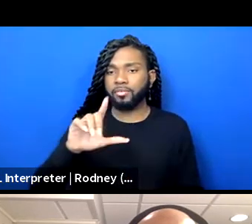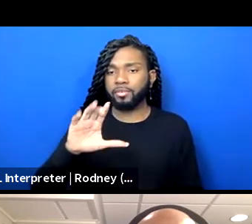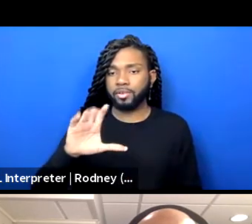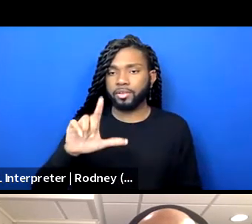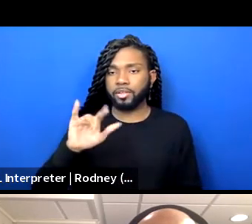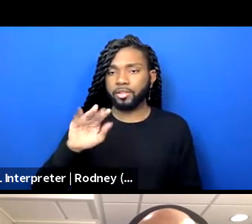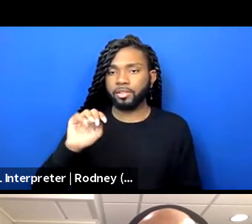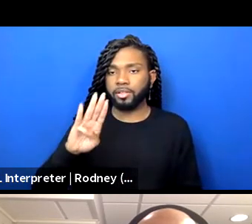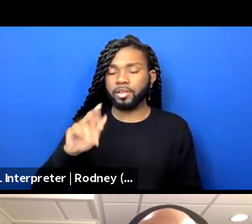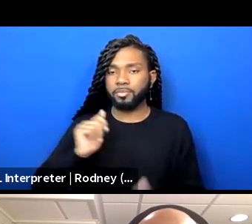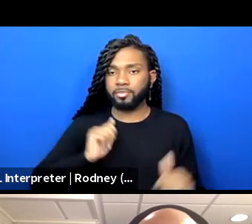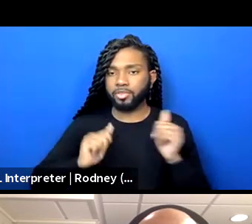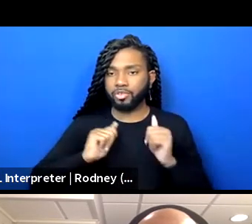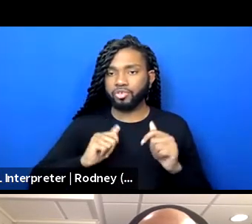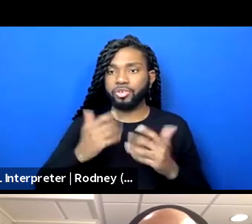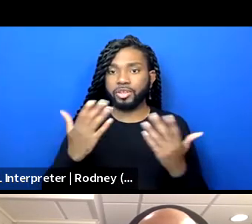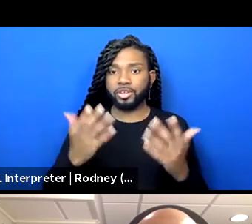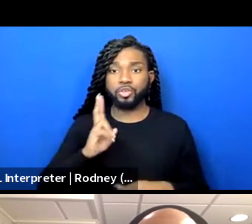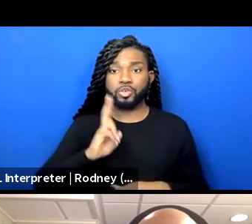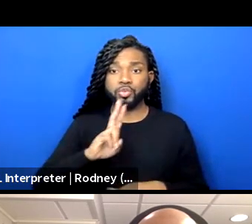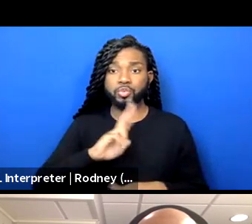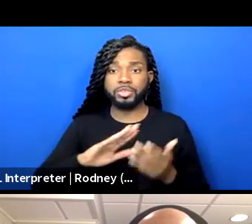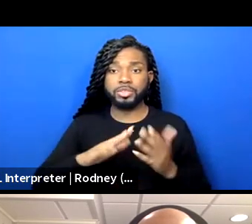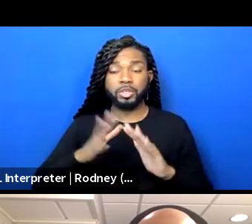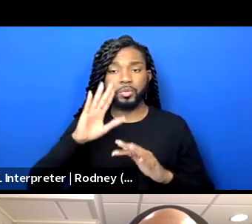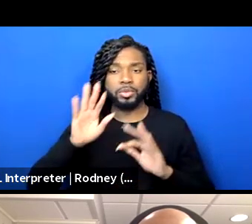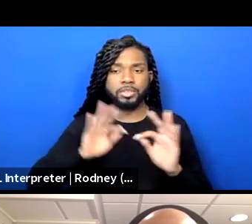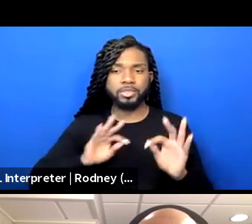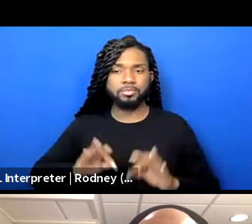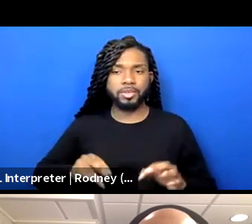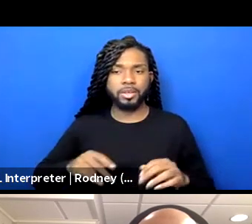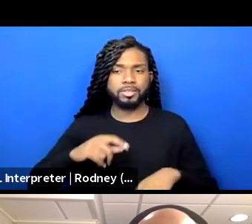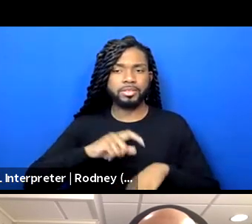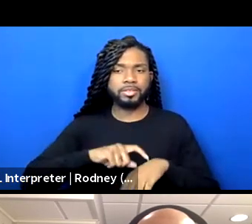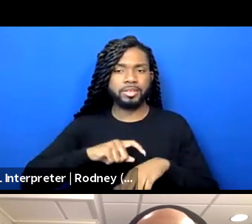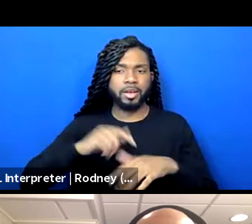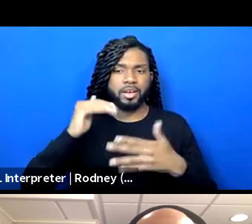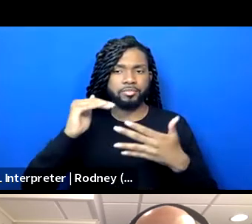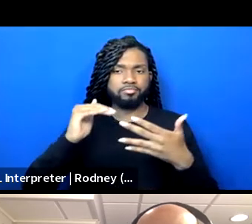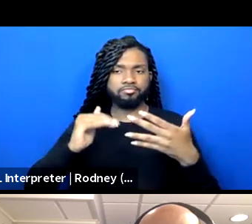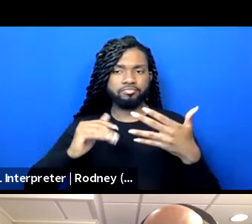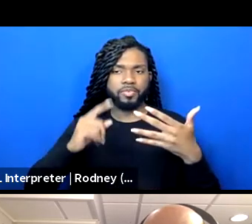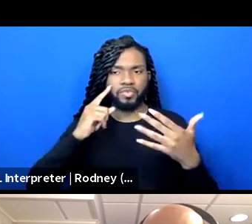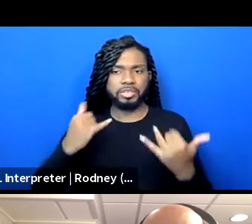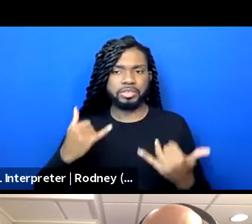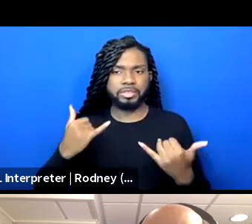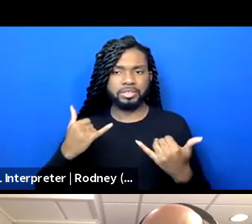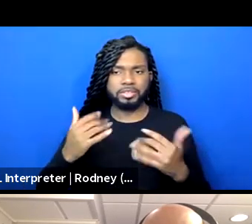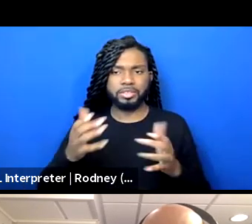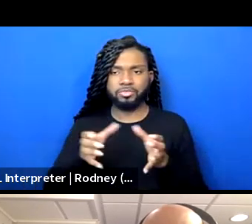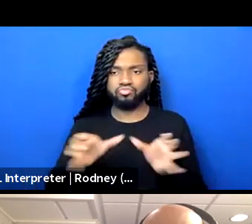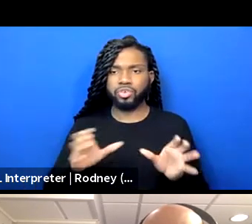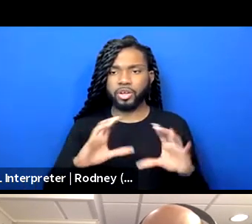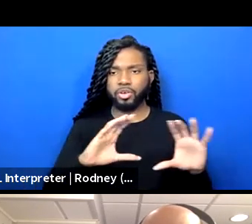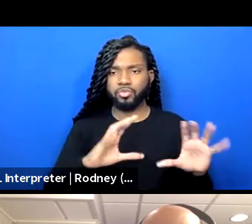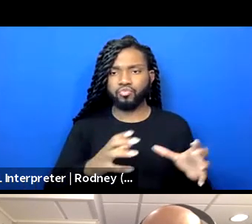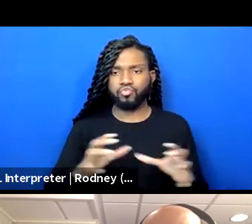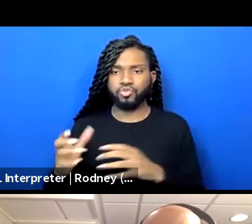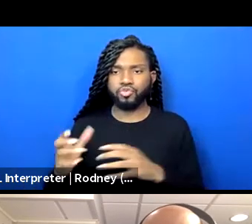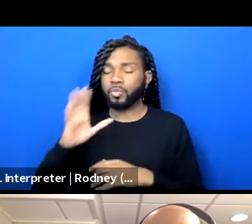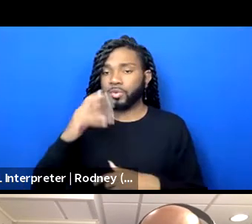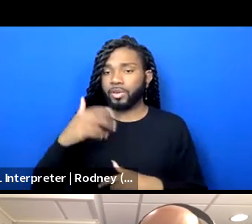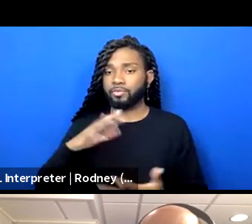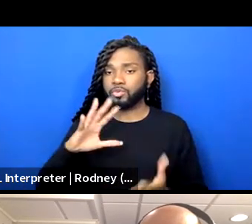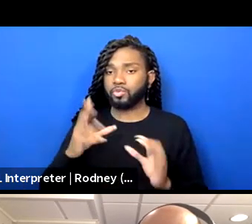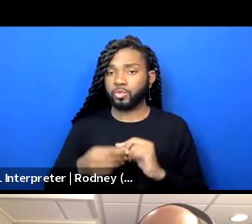Twin Cities, uh, frame up what our time would look like in these breakout rooms. Um, we will have four spaces. Um,